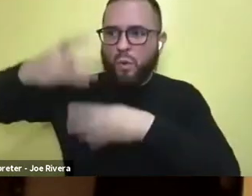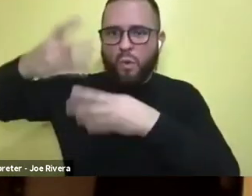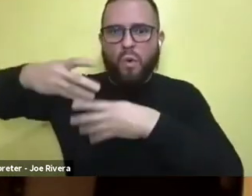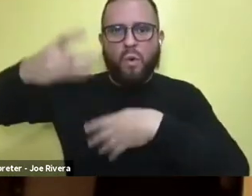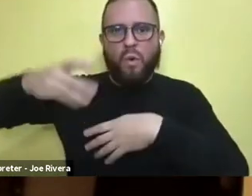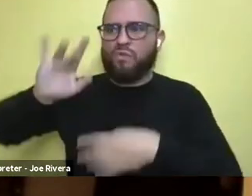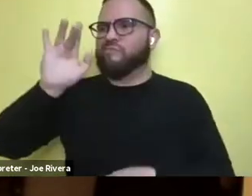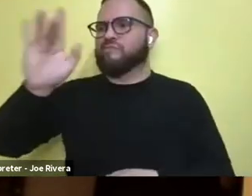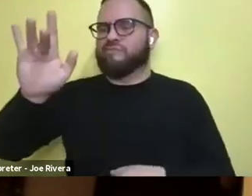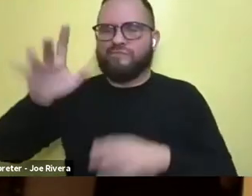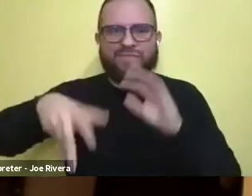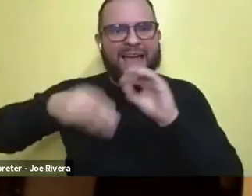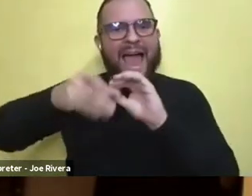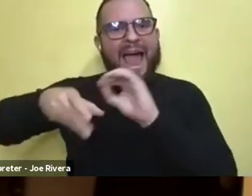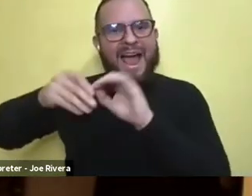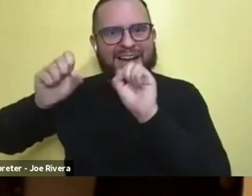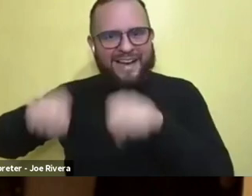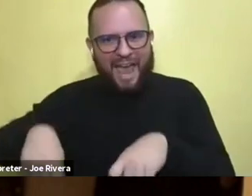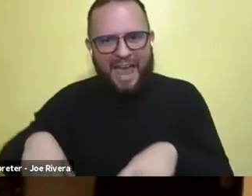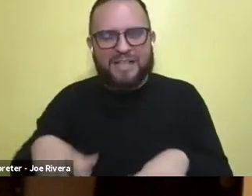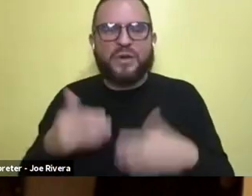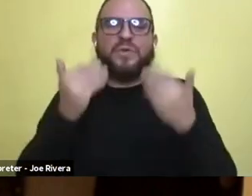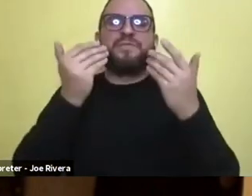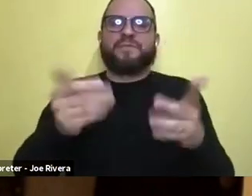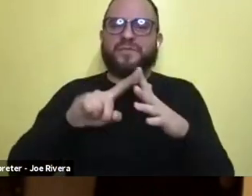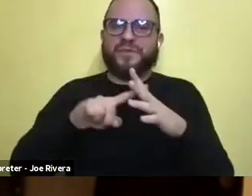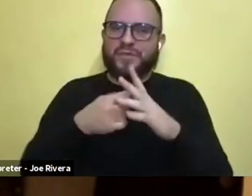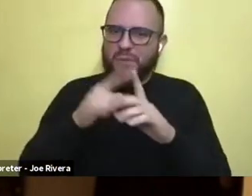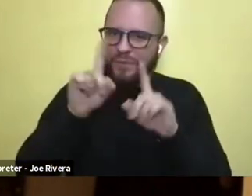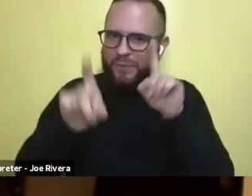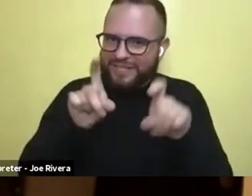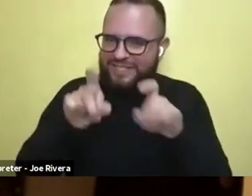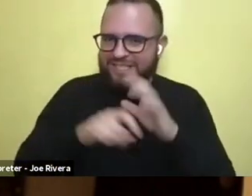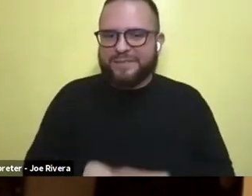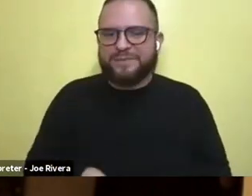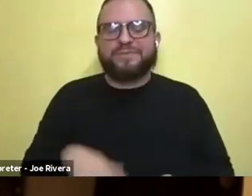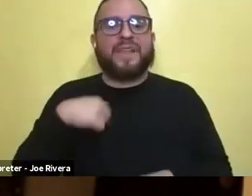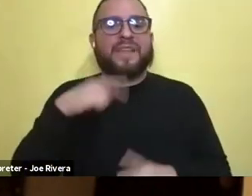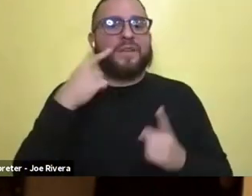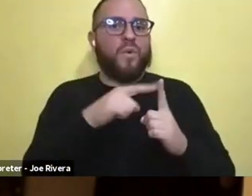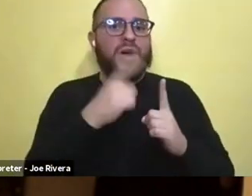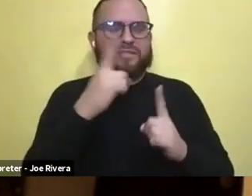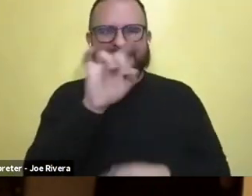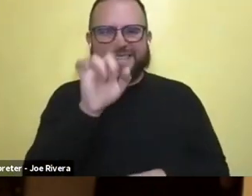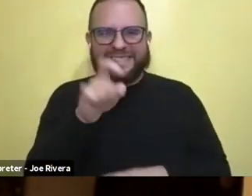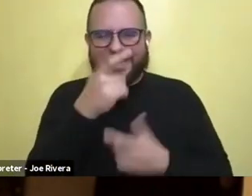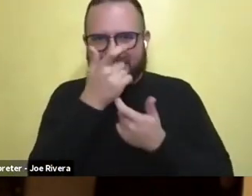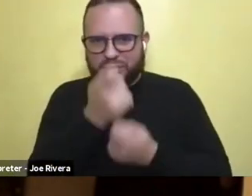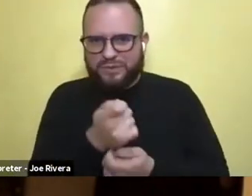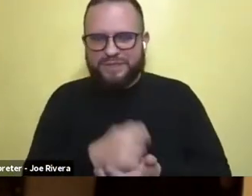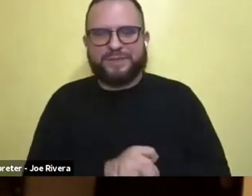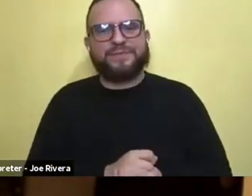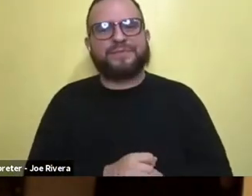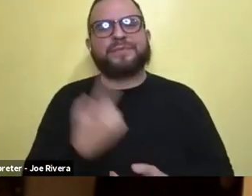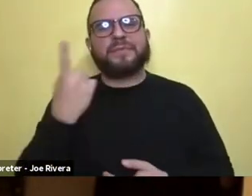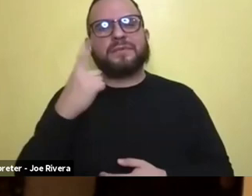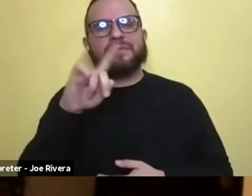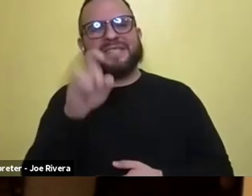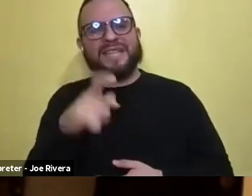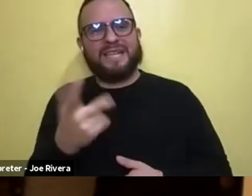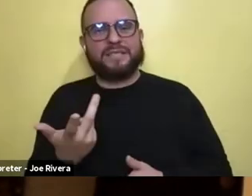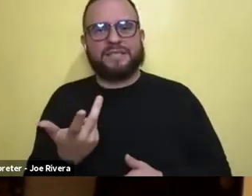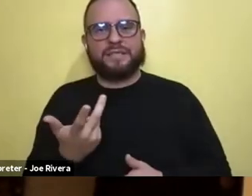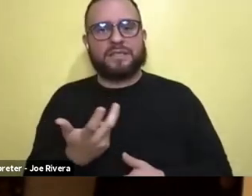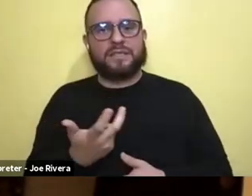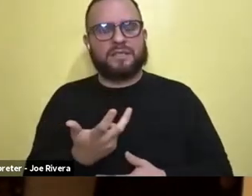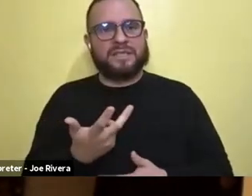let's get started on some of these questions. So I think this one is really interesting. Someone wanted to know, um, how hard is it acting